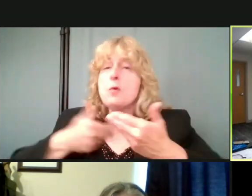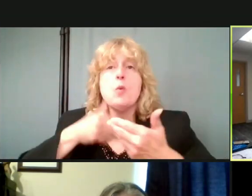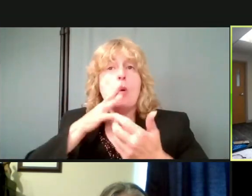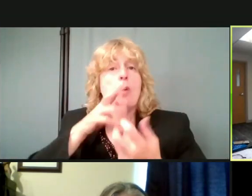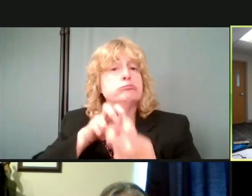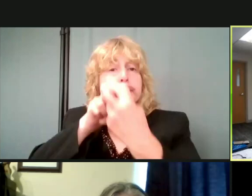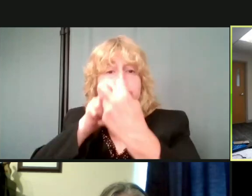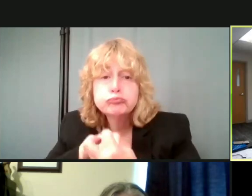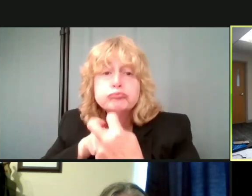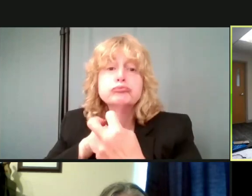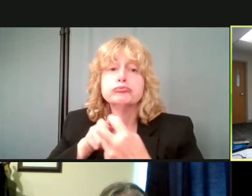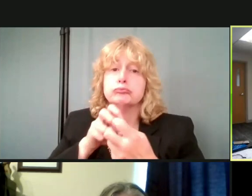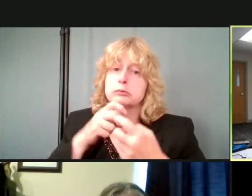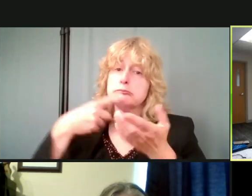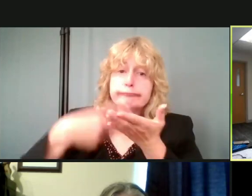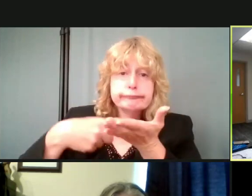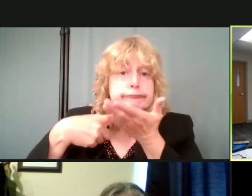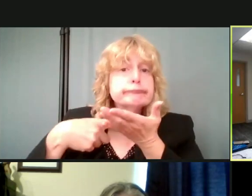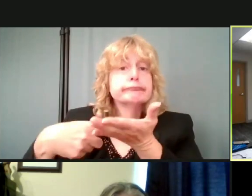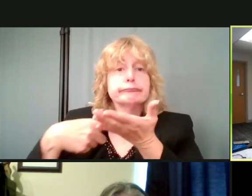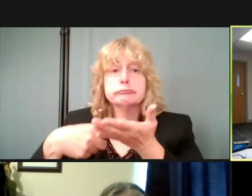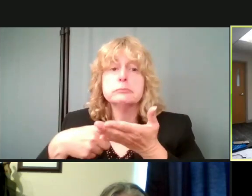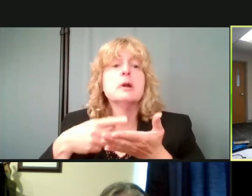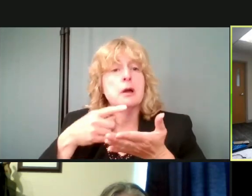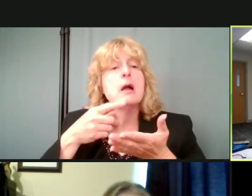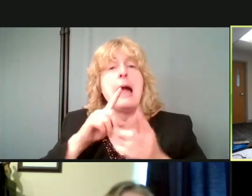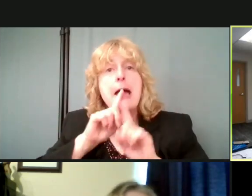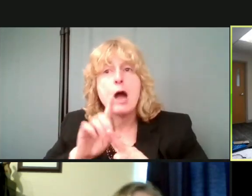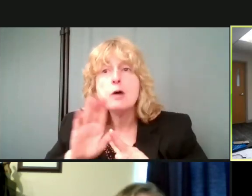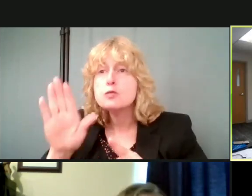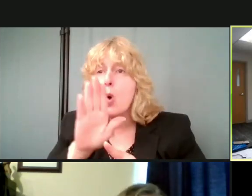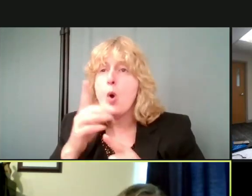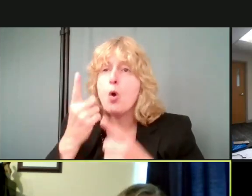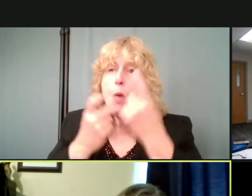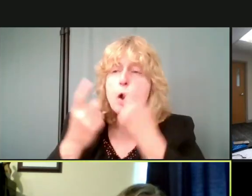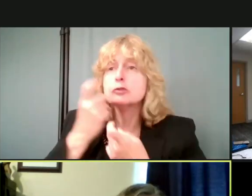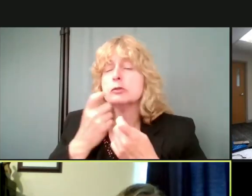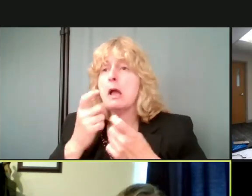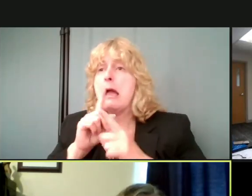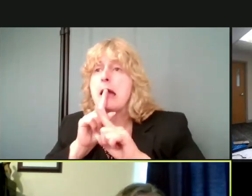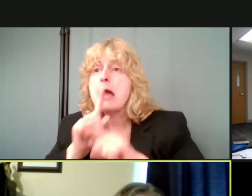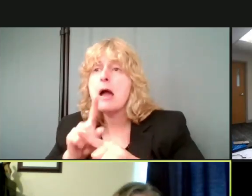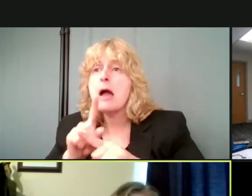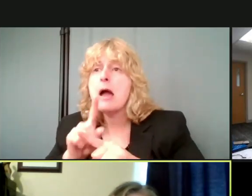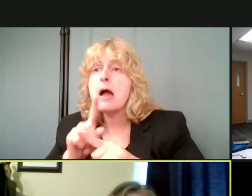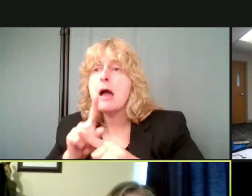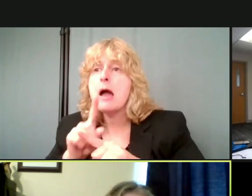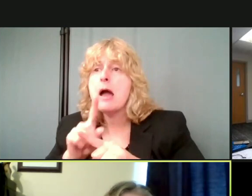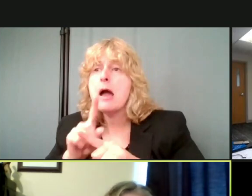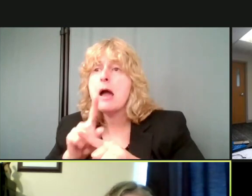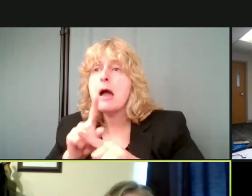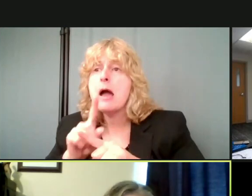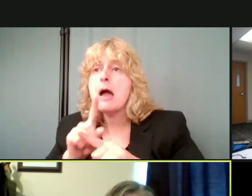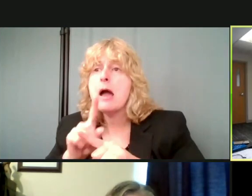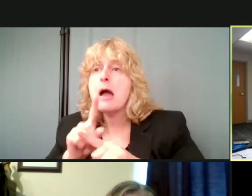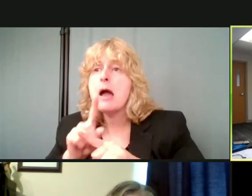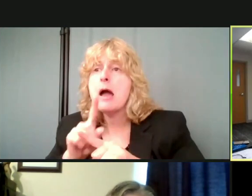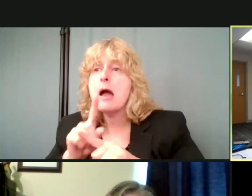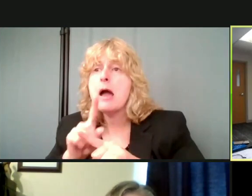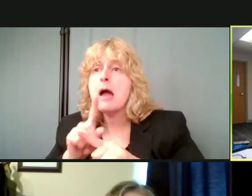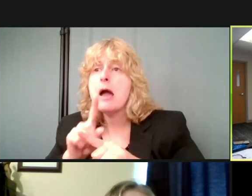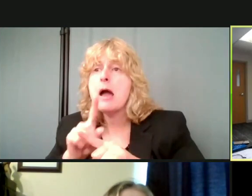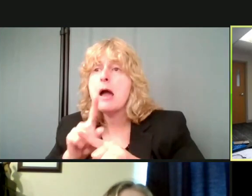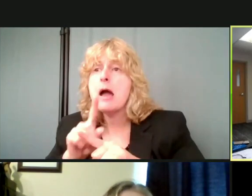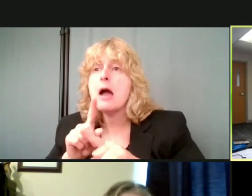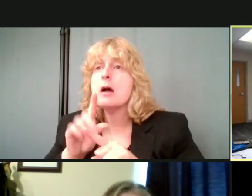to get individuals over that, that hump to get the vaccine. Thank you so much, Dr. Valbuena. I know that you have patients. have patients